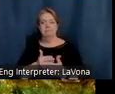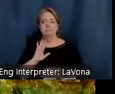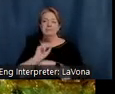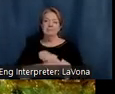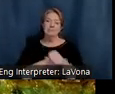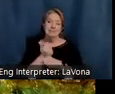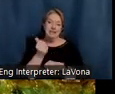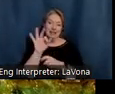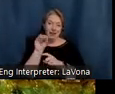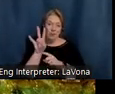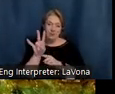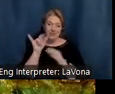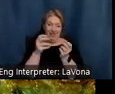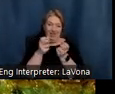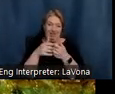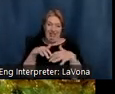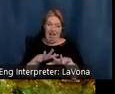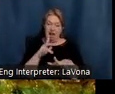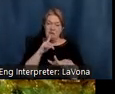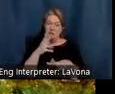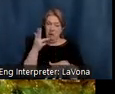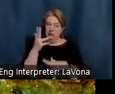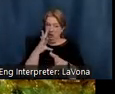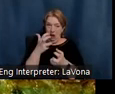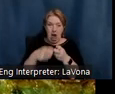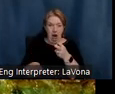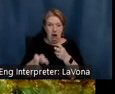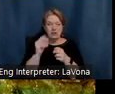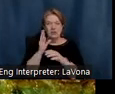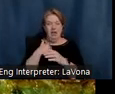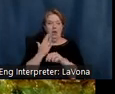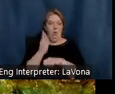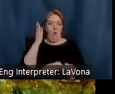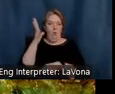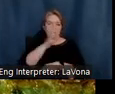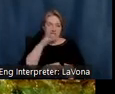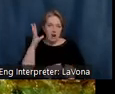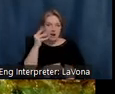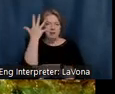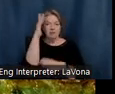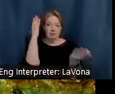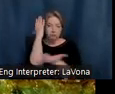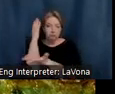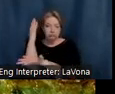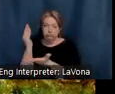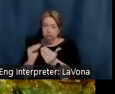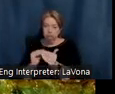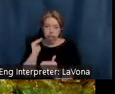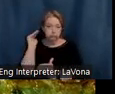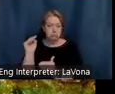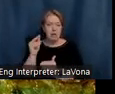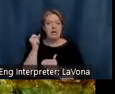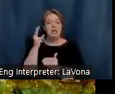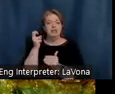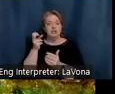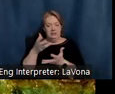harsh and overgrown and exhausted from over farming and logging. So she spent a lot of time